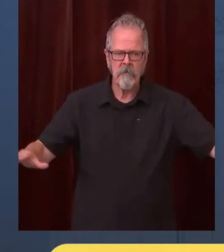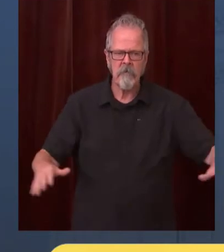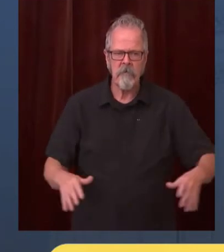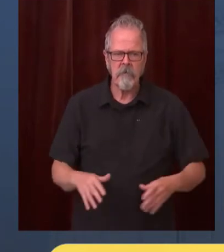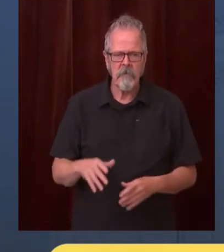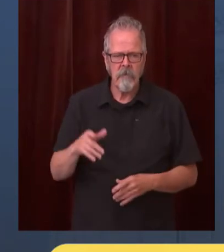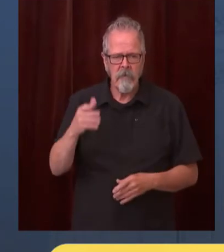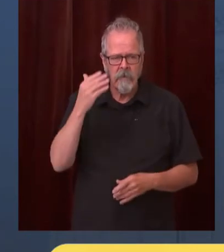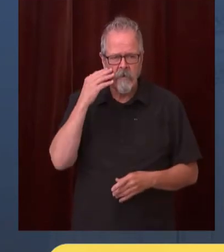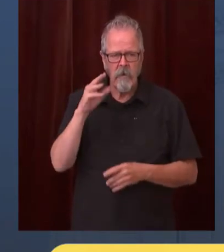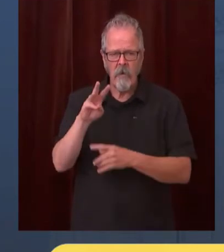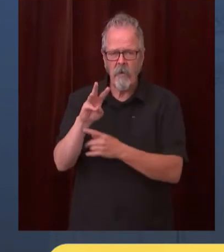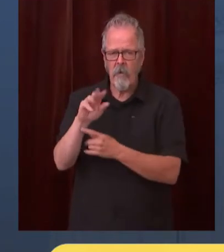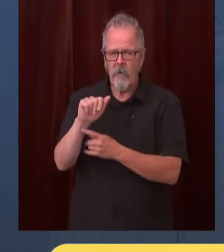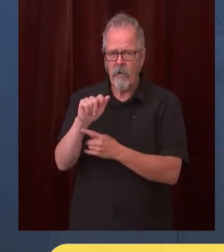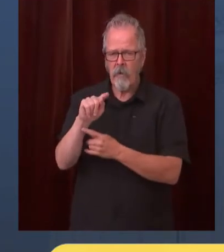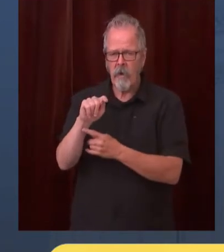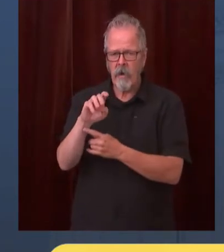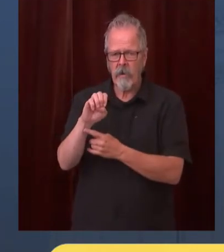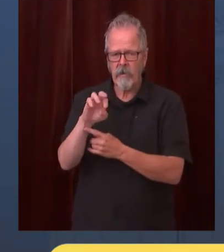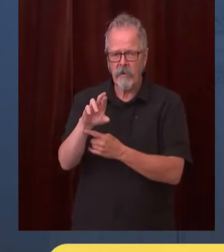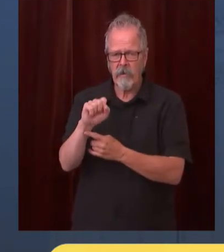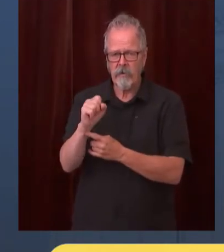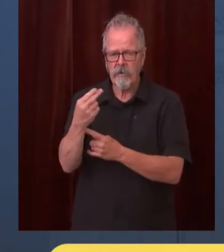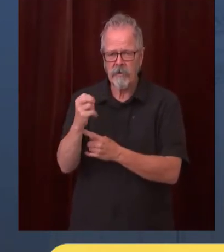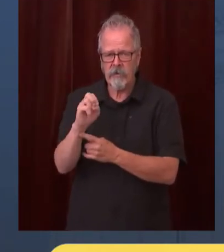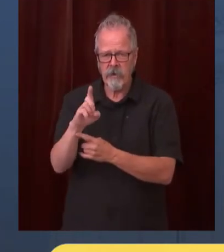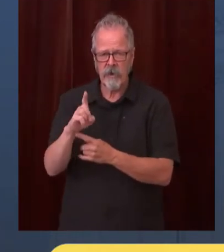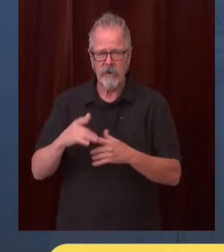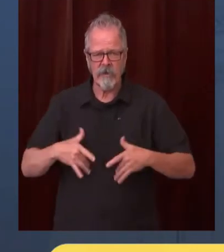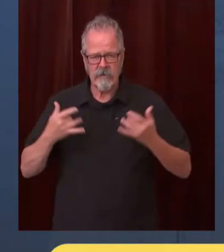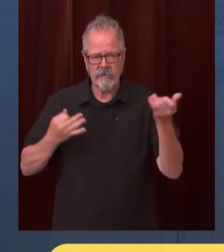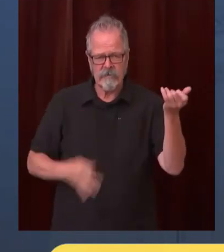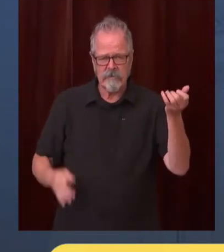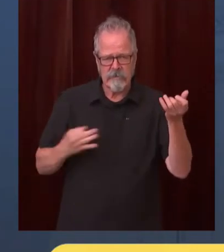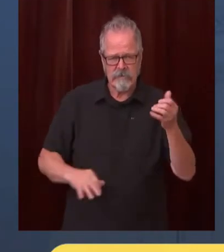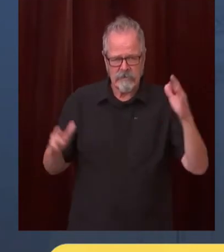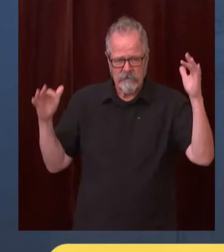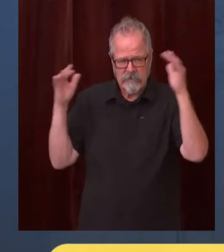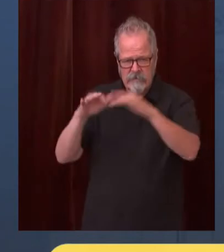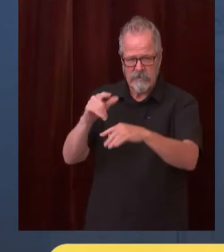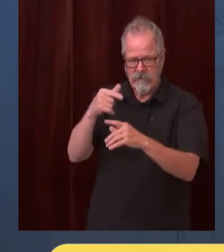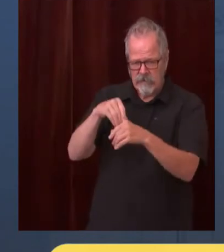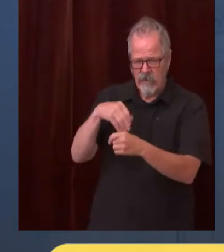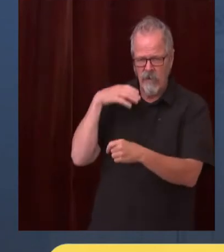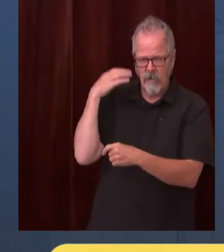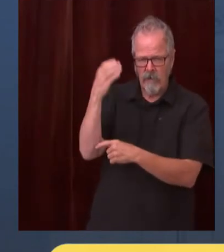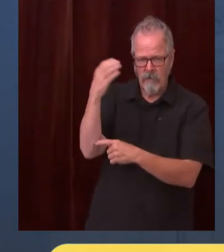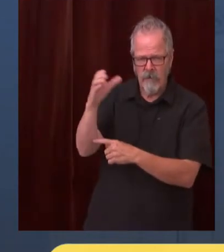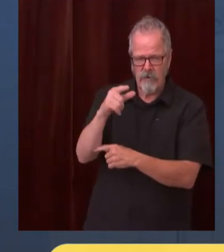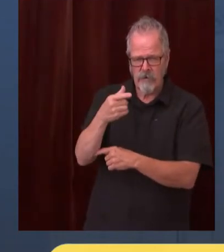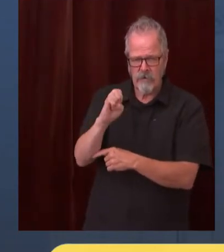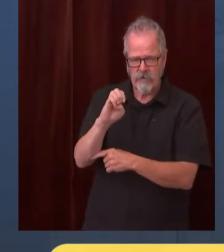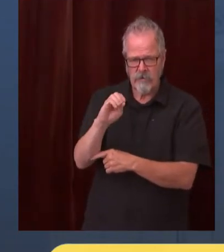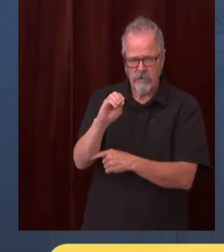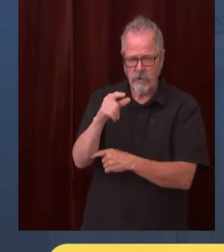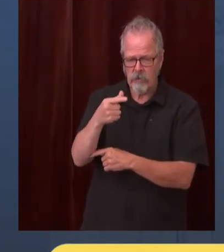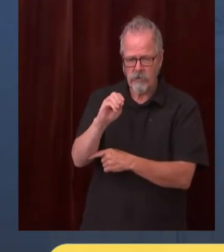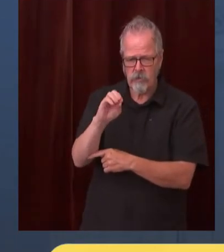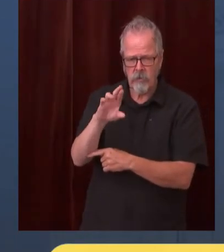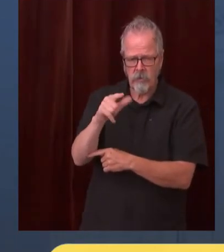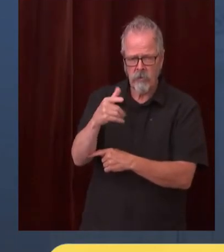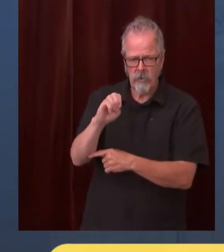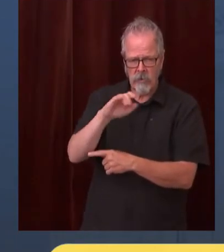the outdoors remain the safest place for people to be we understand that but when people are packed tightly together we're getting